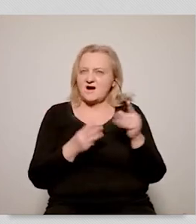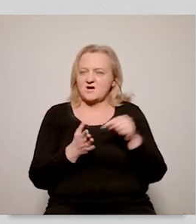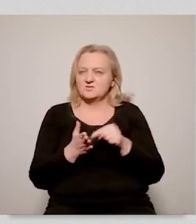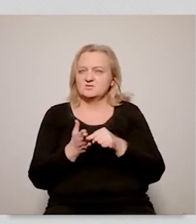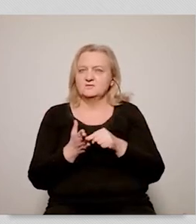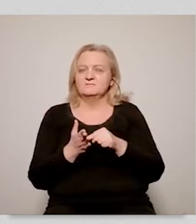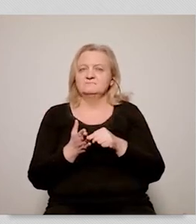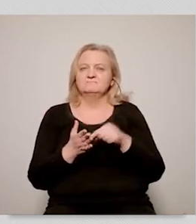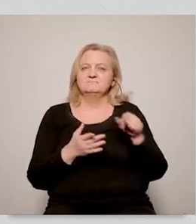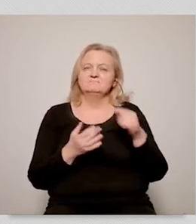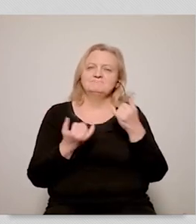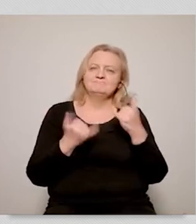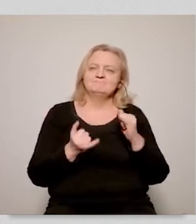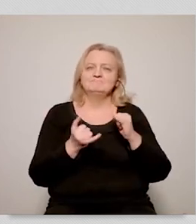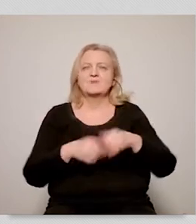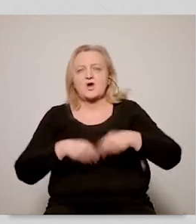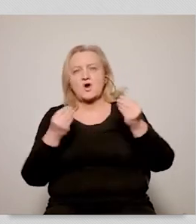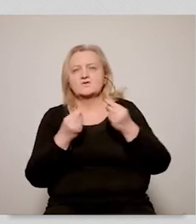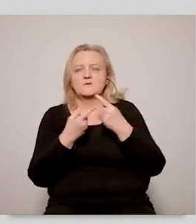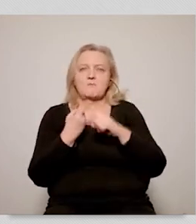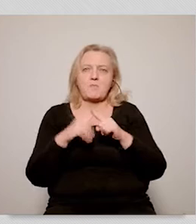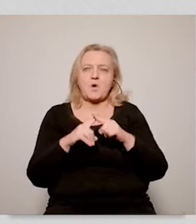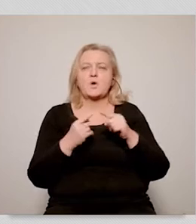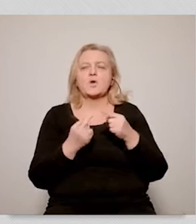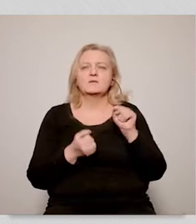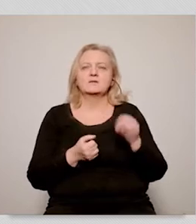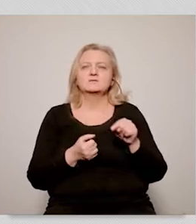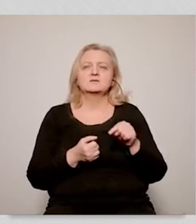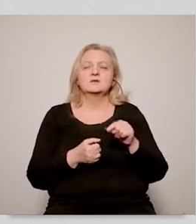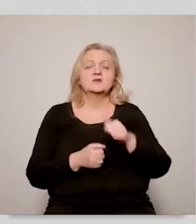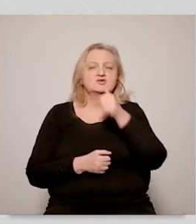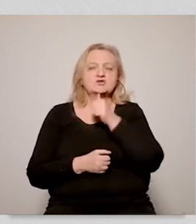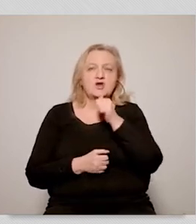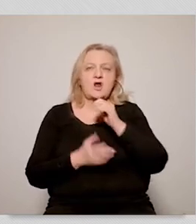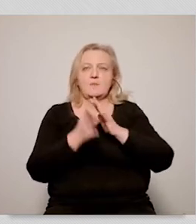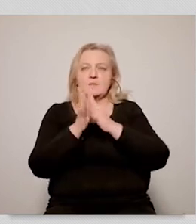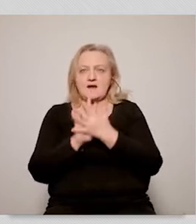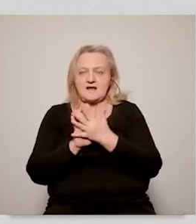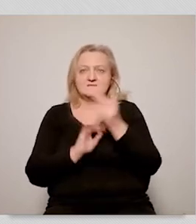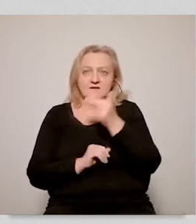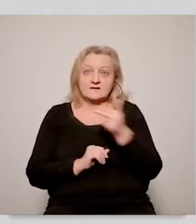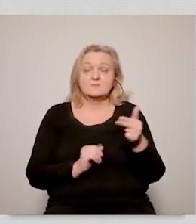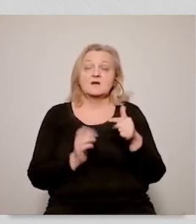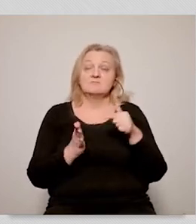term, the green wedge. It is a very interesting report that shows some